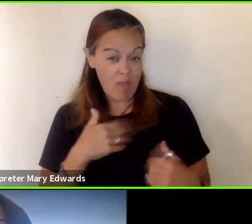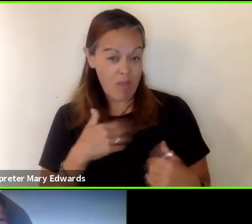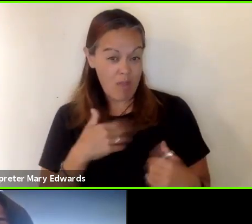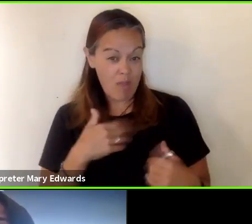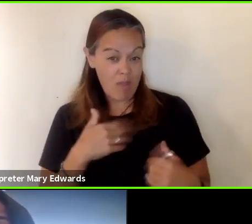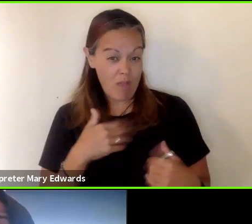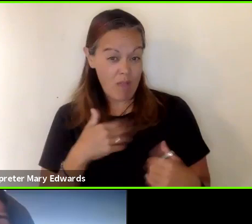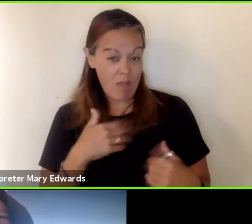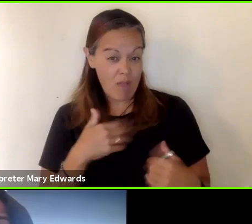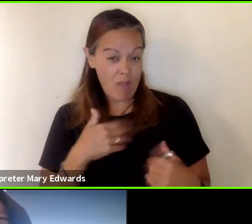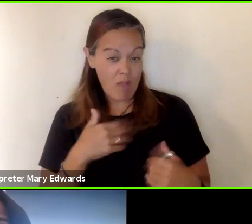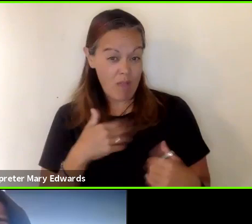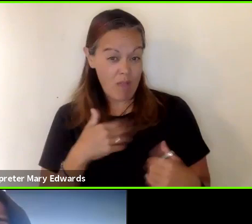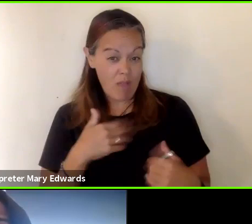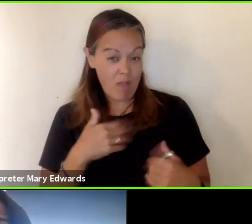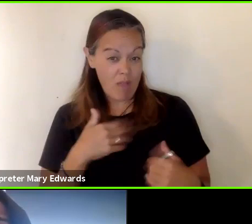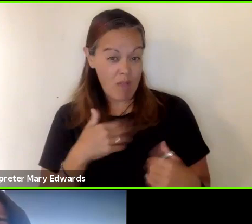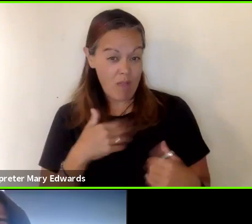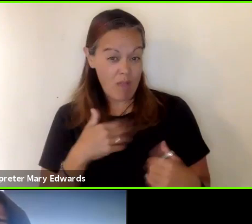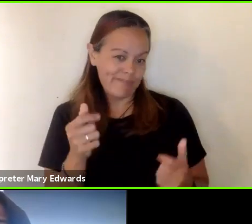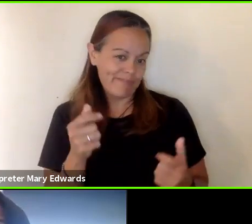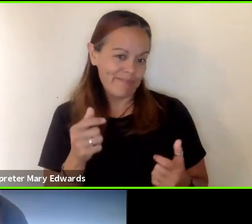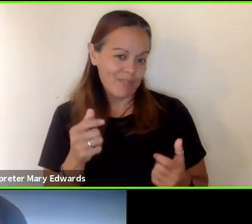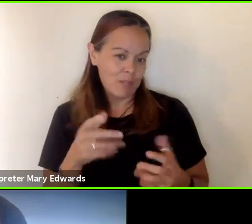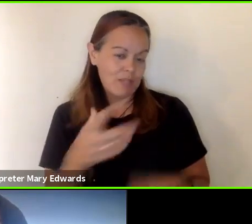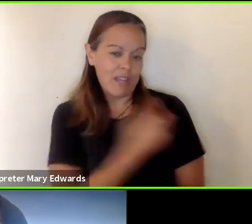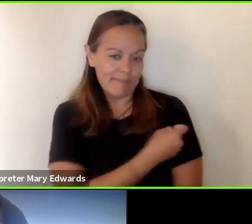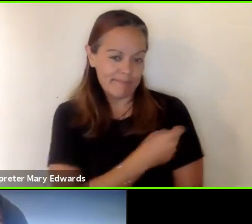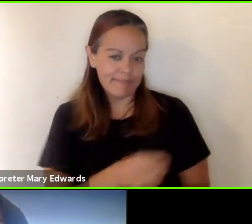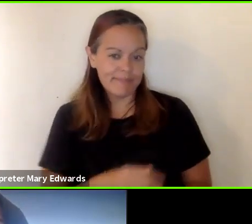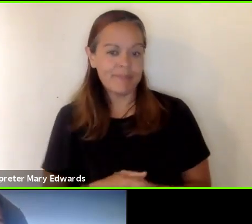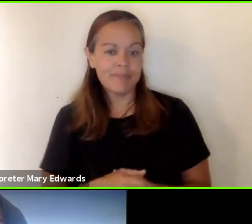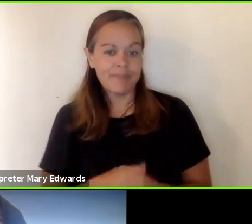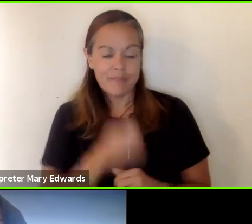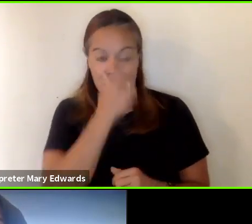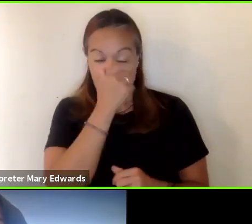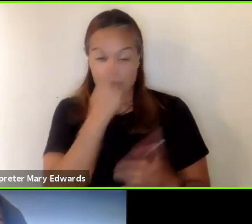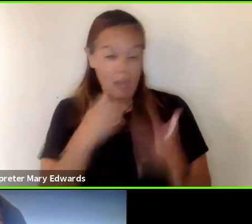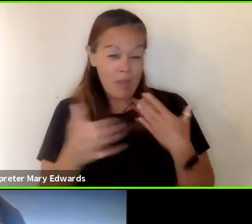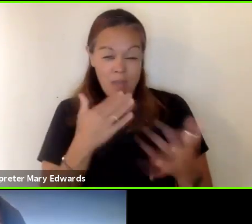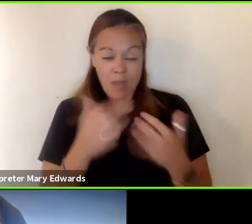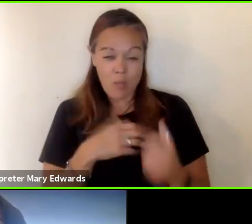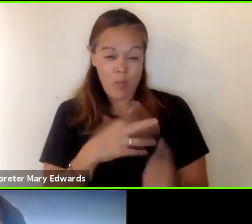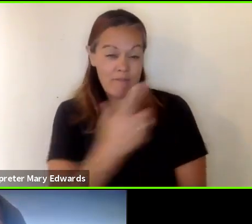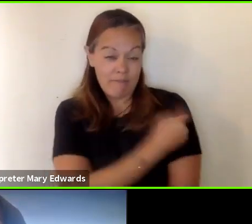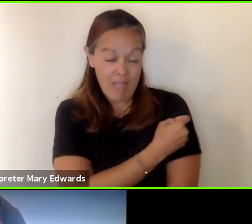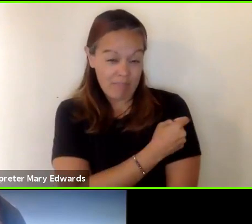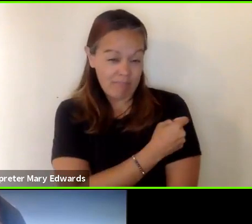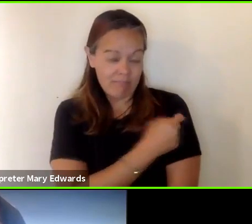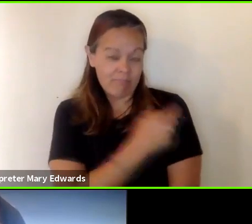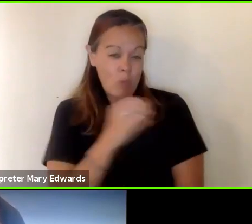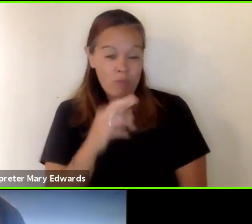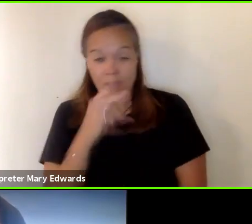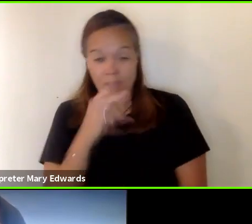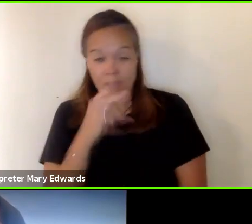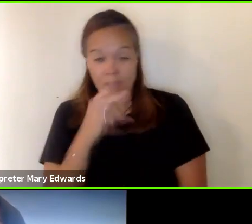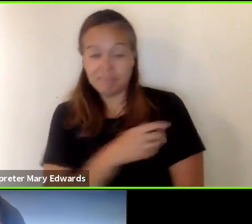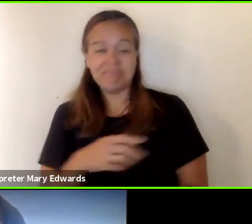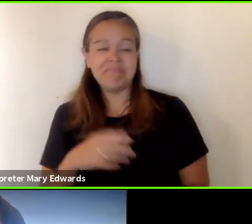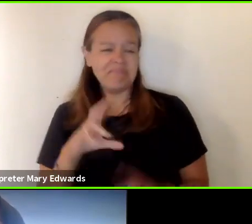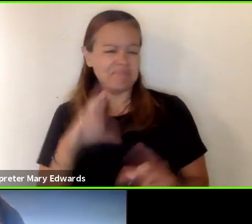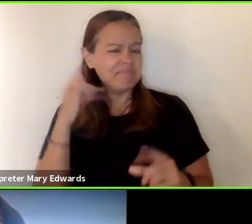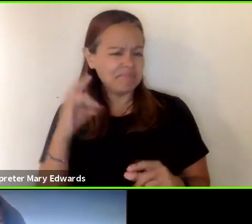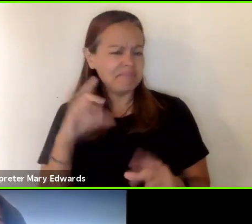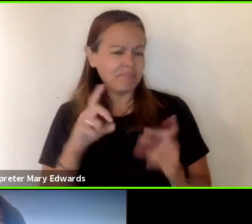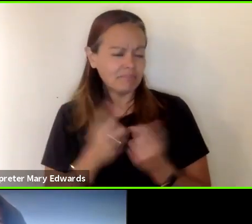important to note that regardless of vaccination status the california department of public health is requiring that all students from k through